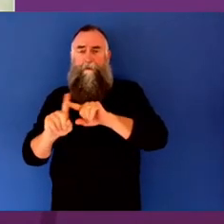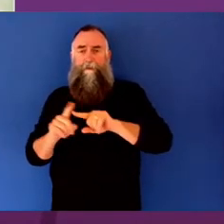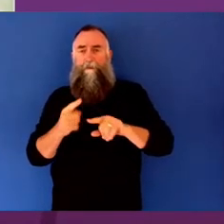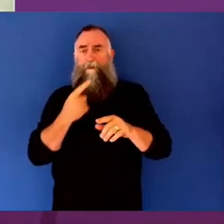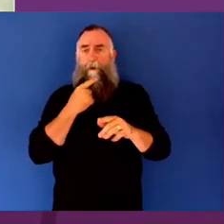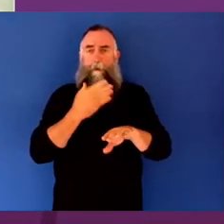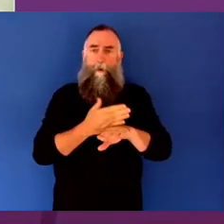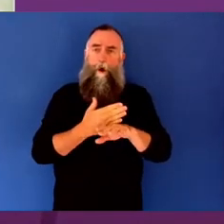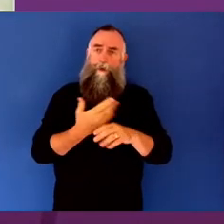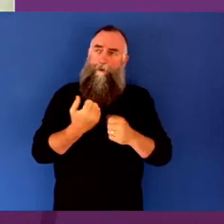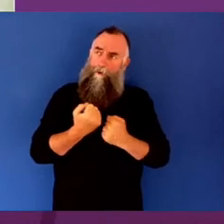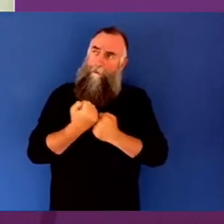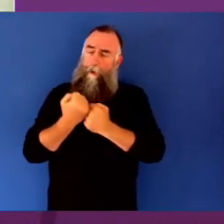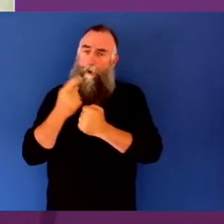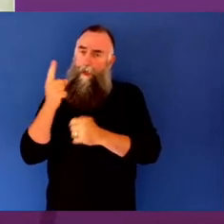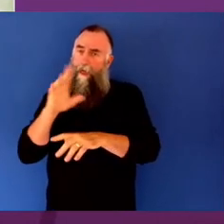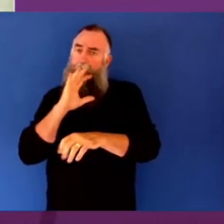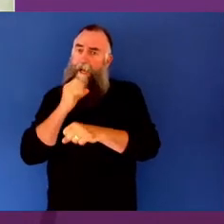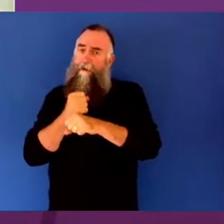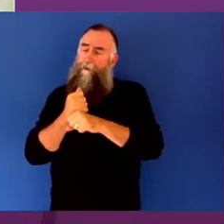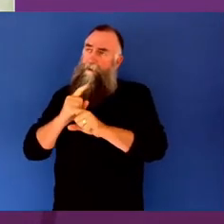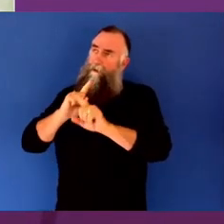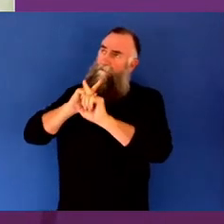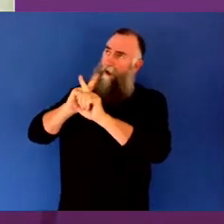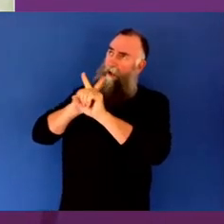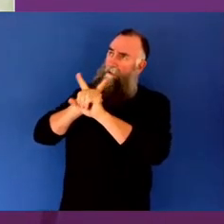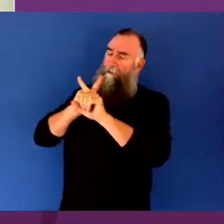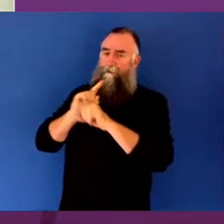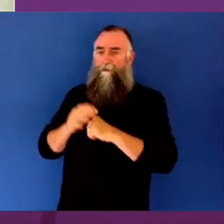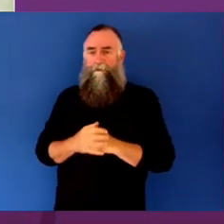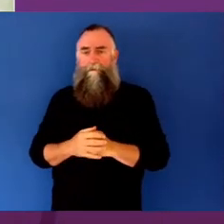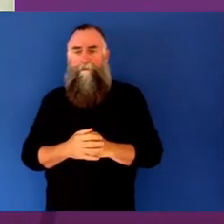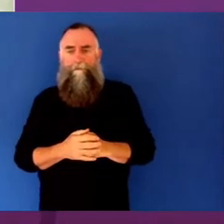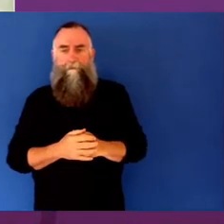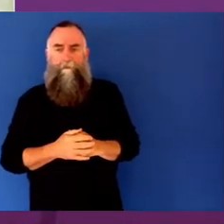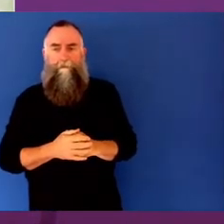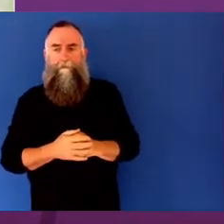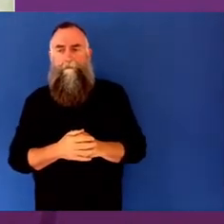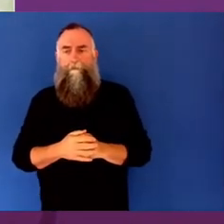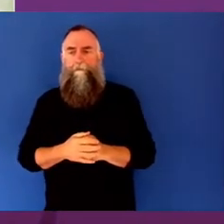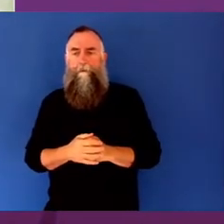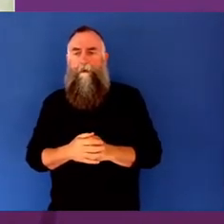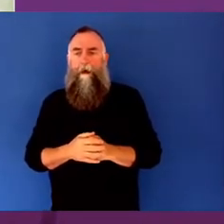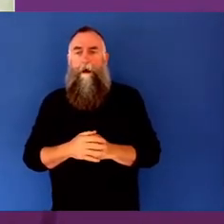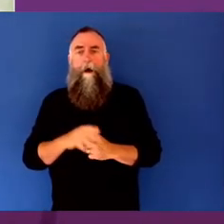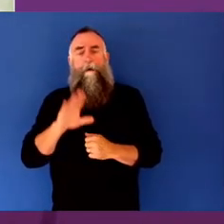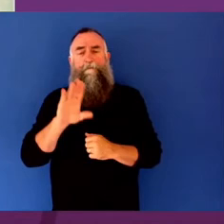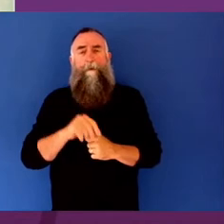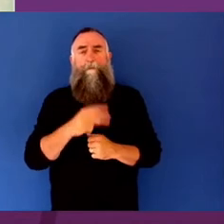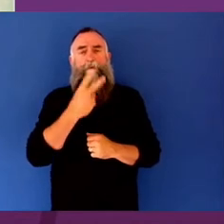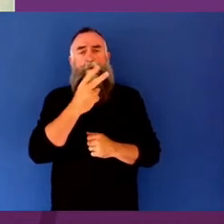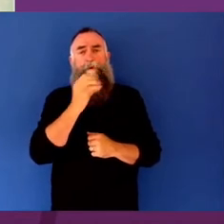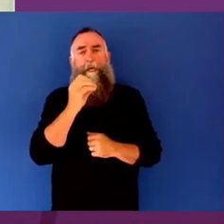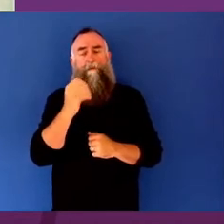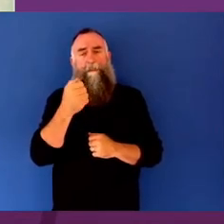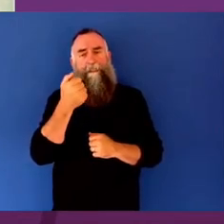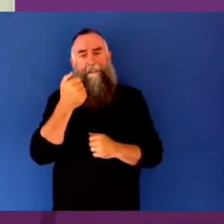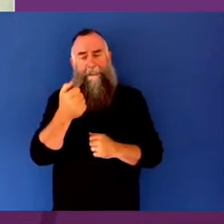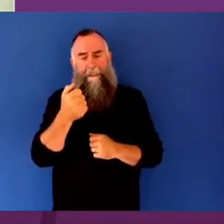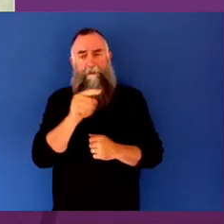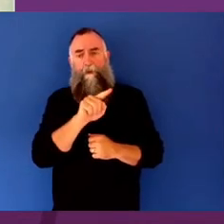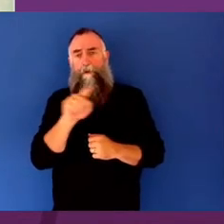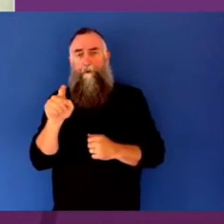earlier by Christine. From 2006, 2012, Georgie also had national